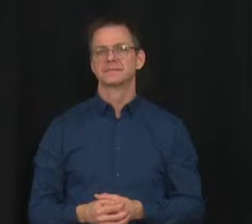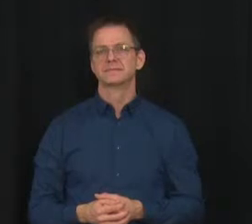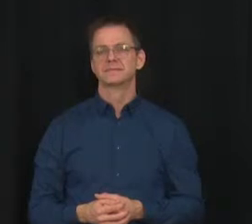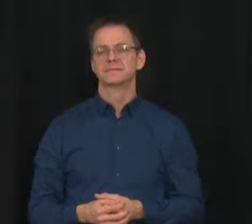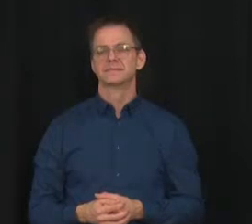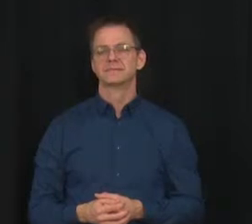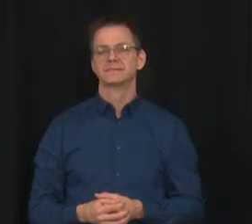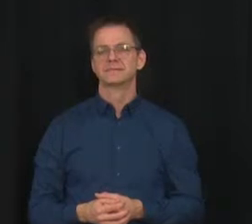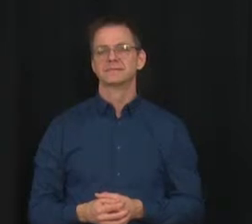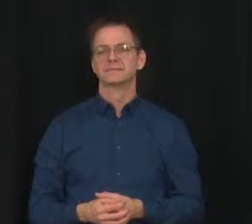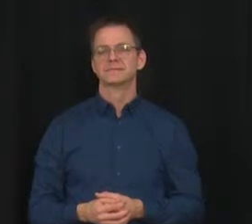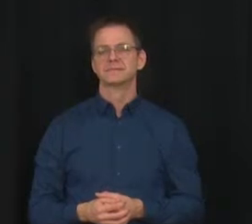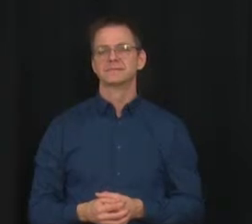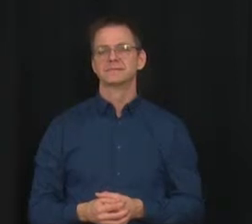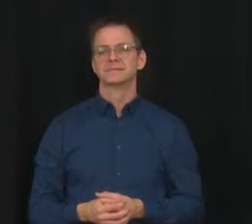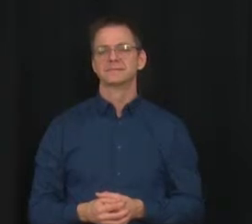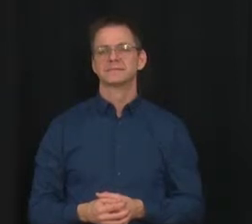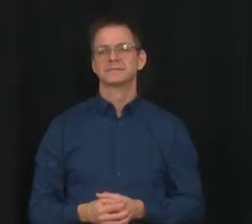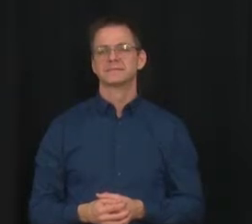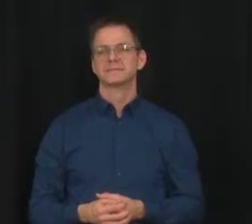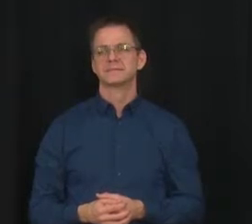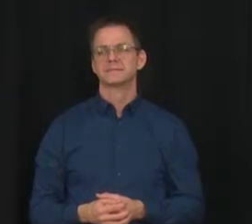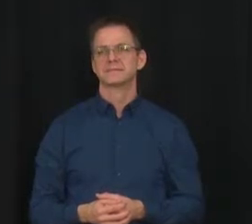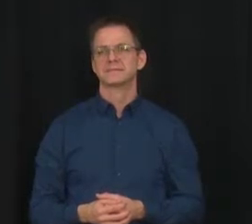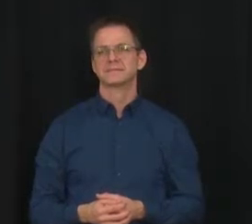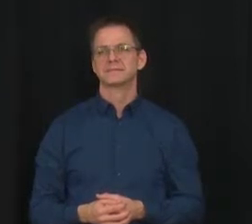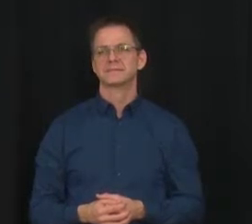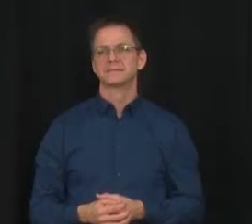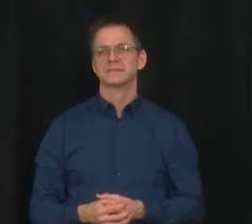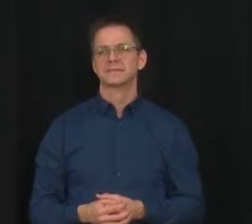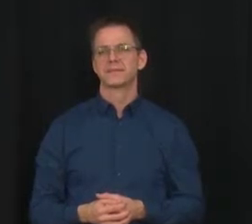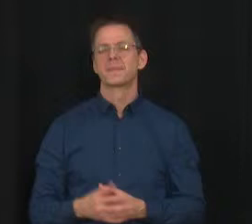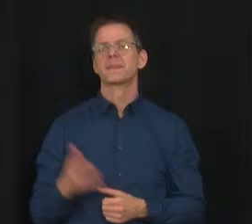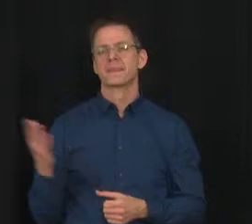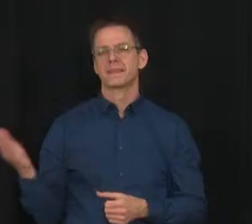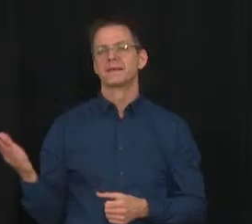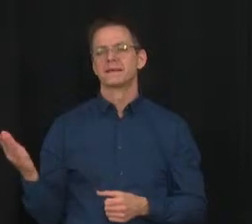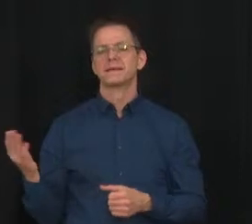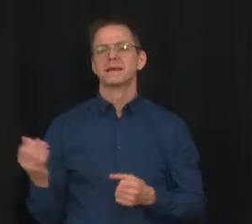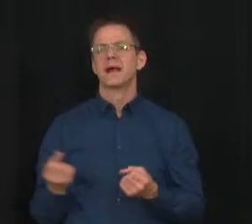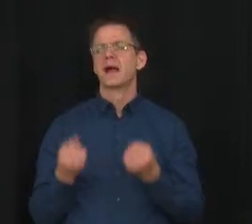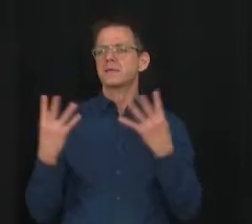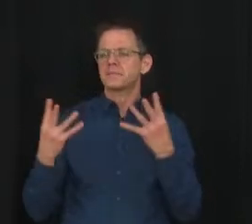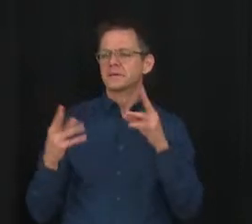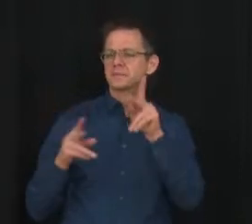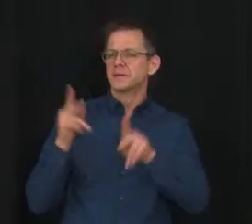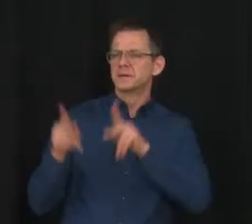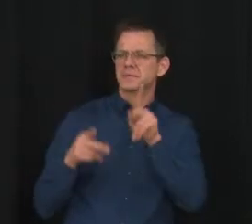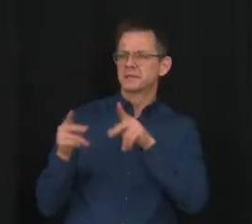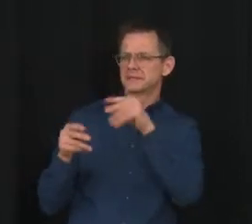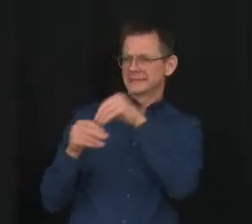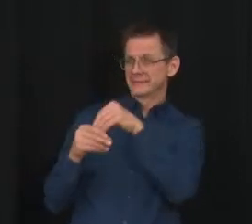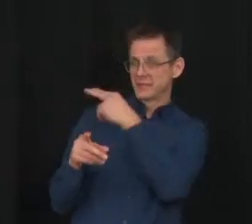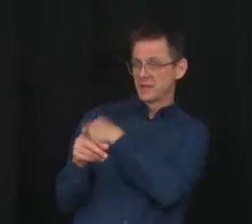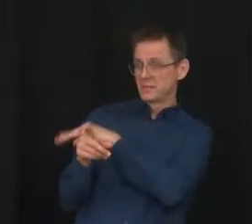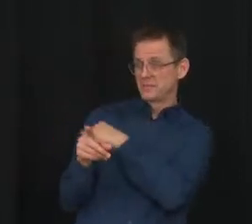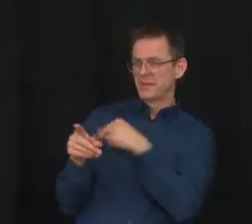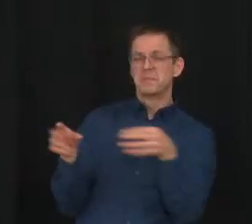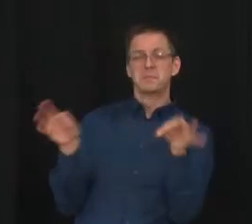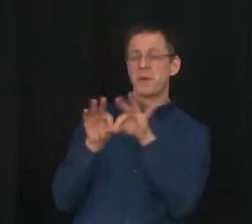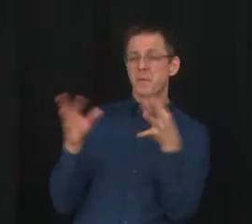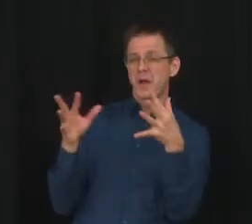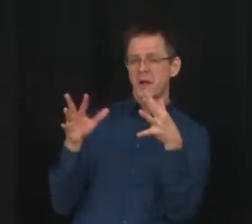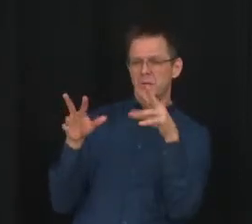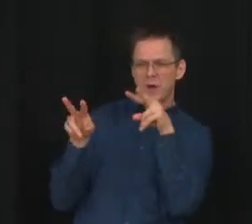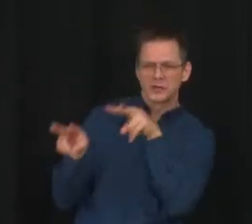We know that hospitalizations are a lagging indicator. So we will be watching that closely as Ontario is slightly ahead of us in the Omicron